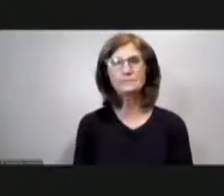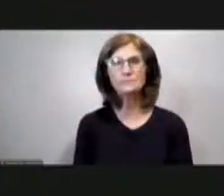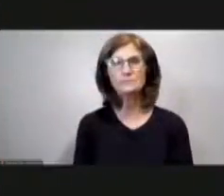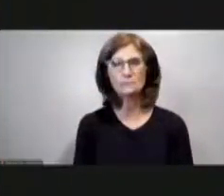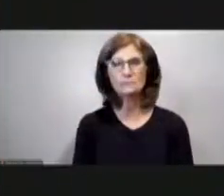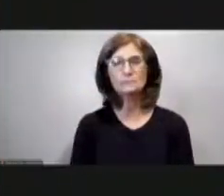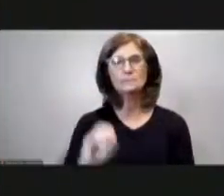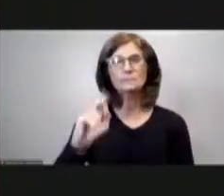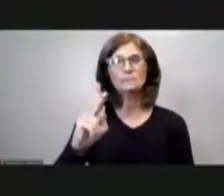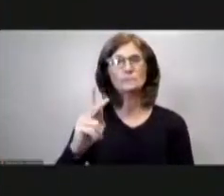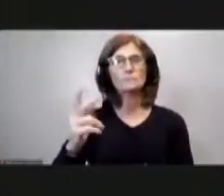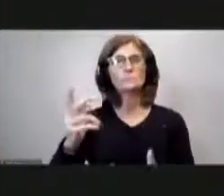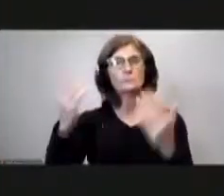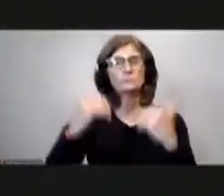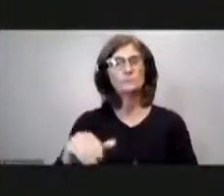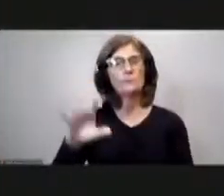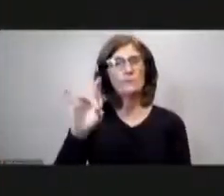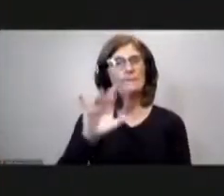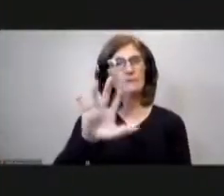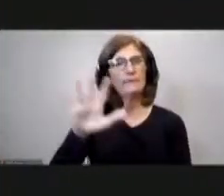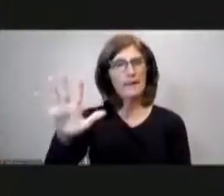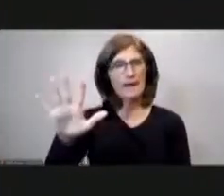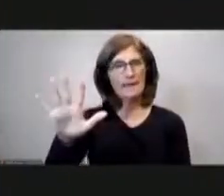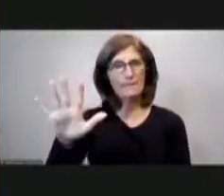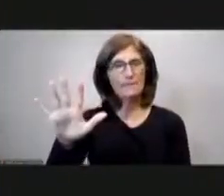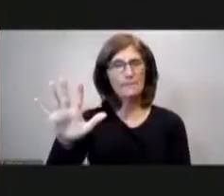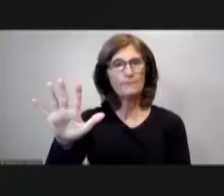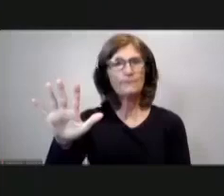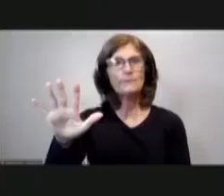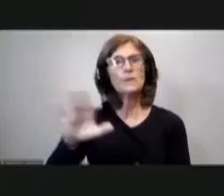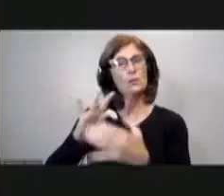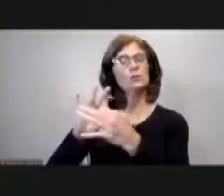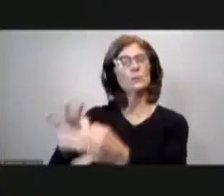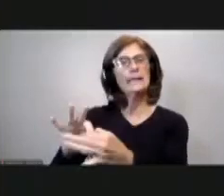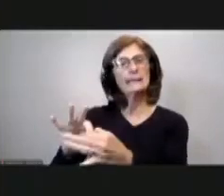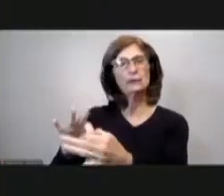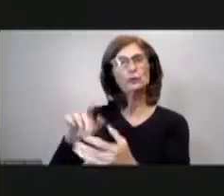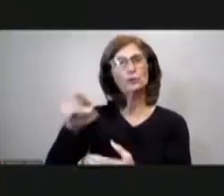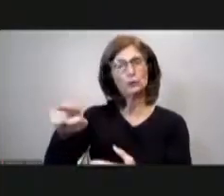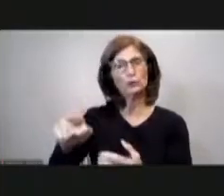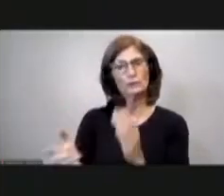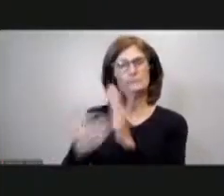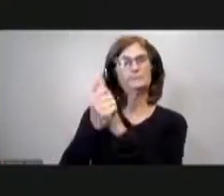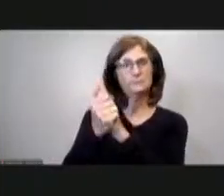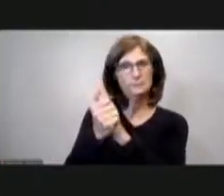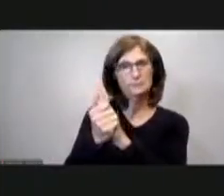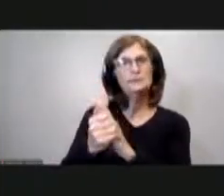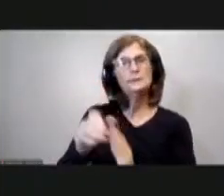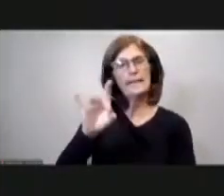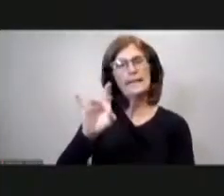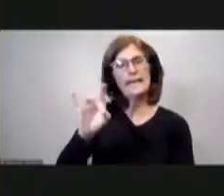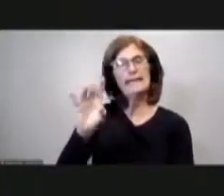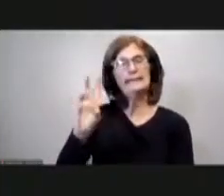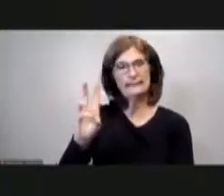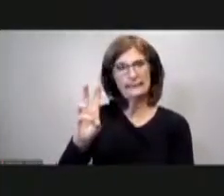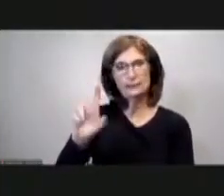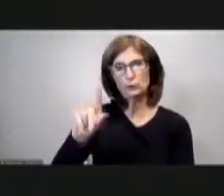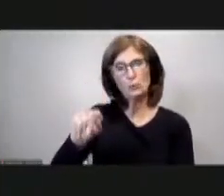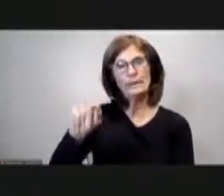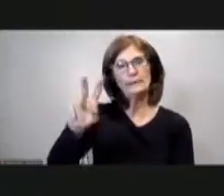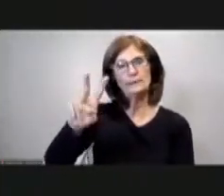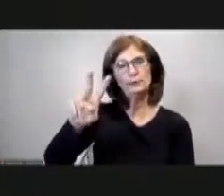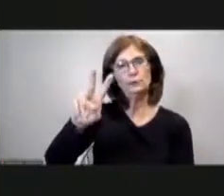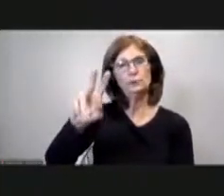papers bill 855. bill 855 resolution further amending resolution number 886 of 2021